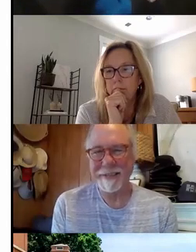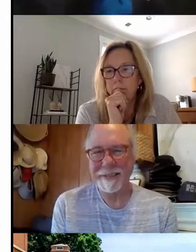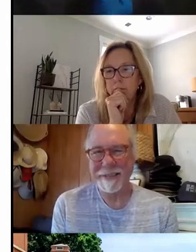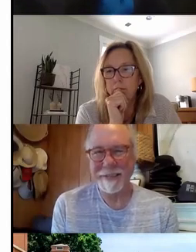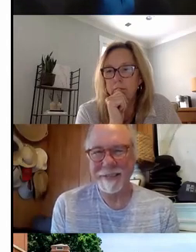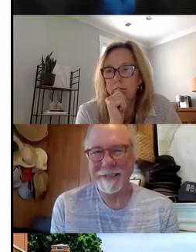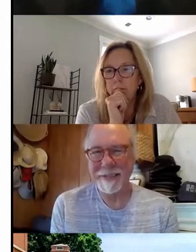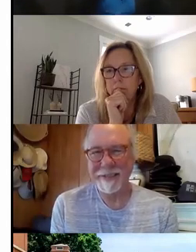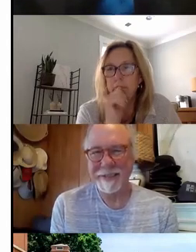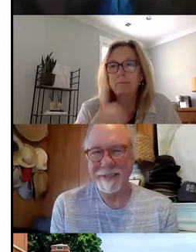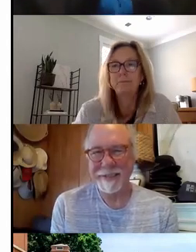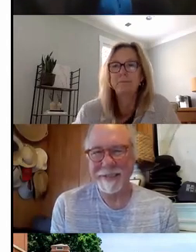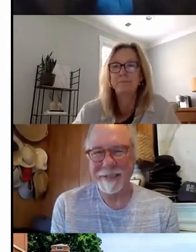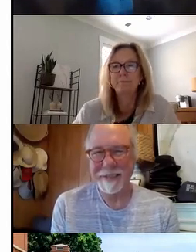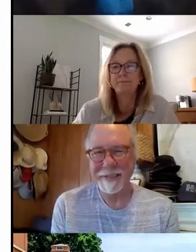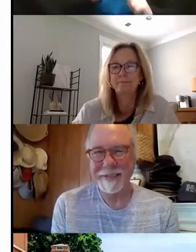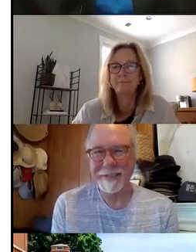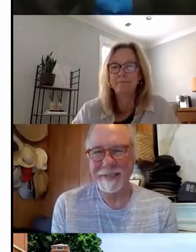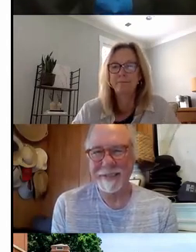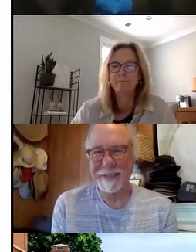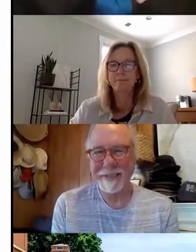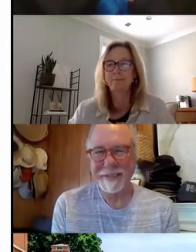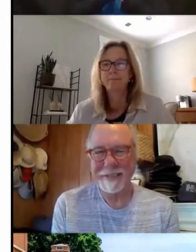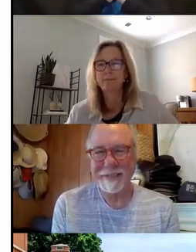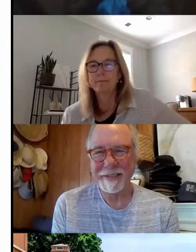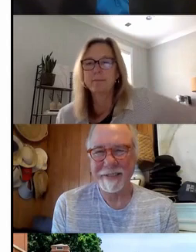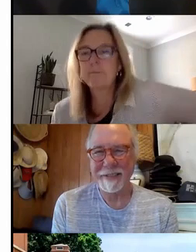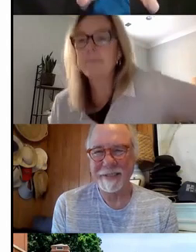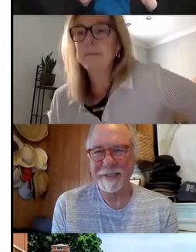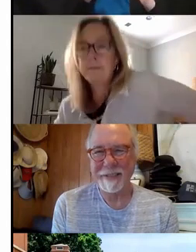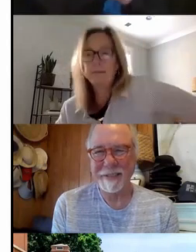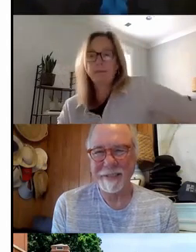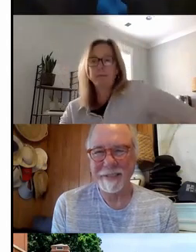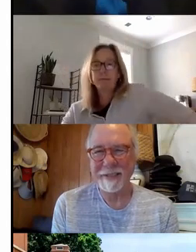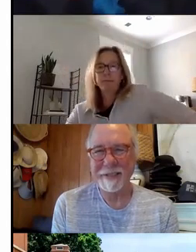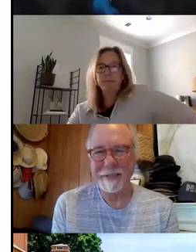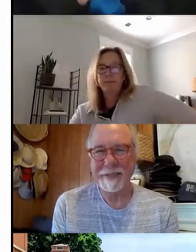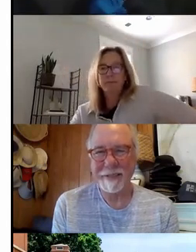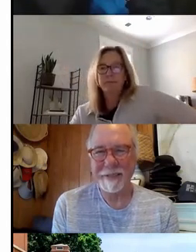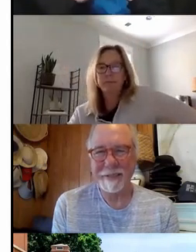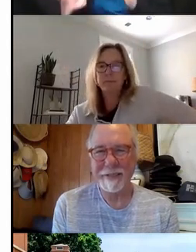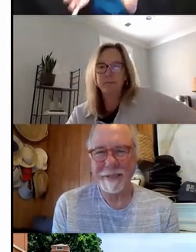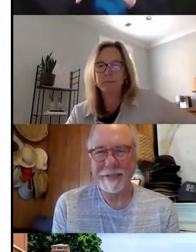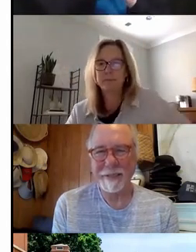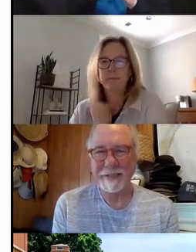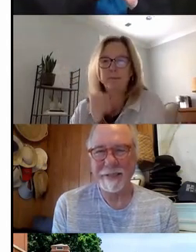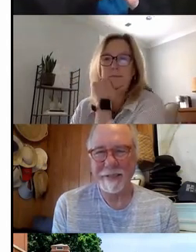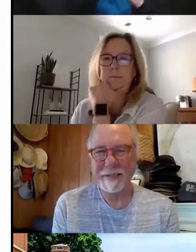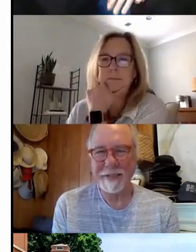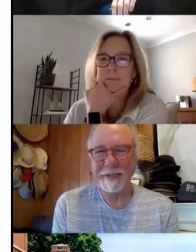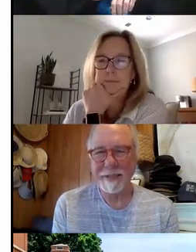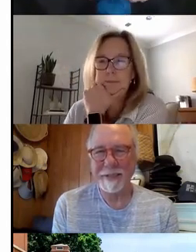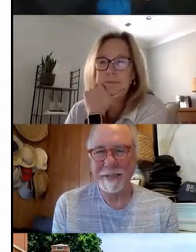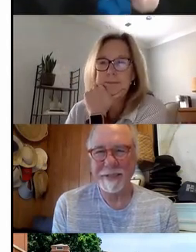that system that asks the teacher, that's working with that student is, are they connected as potentially eligible? Has the pre-ETS